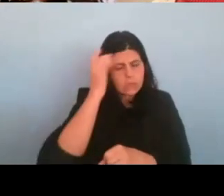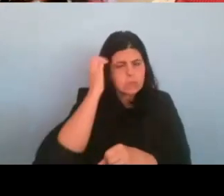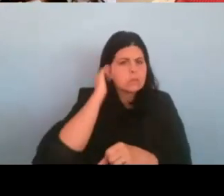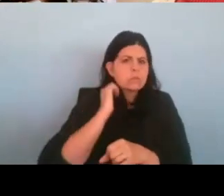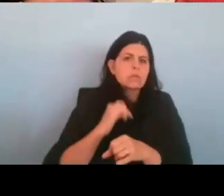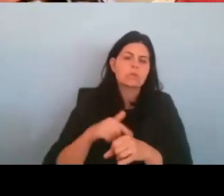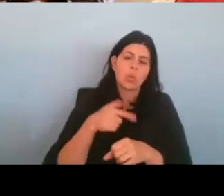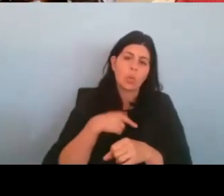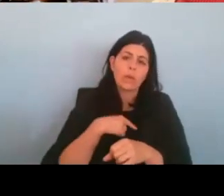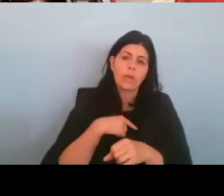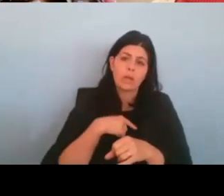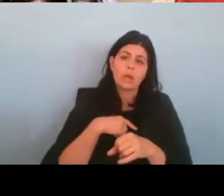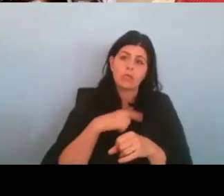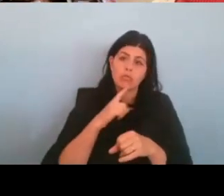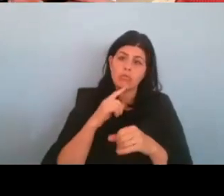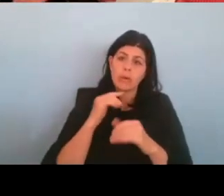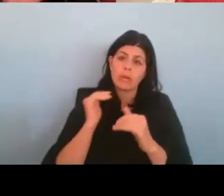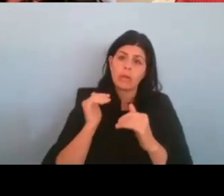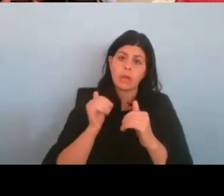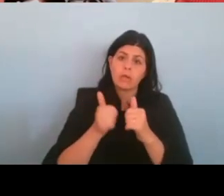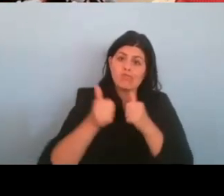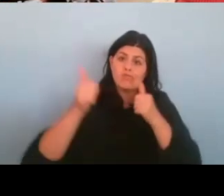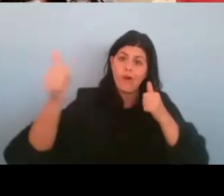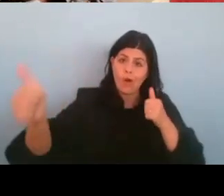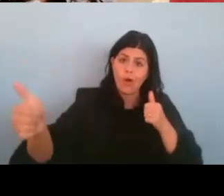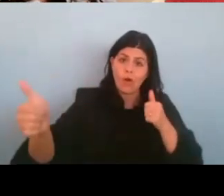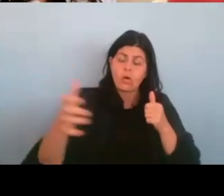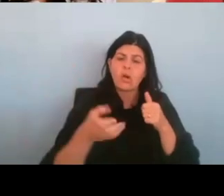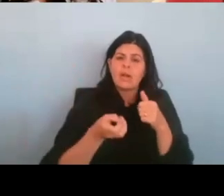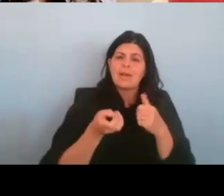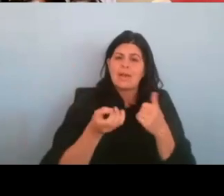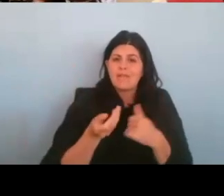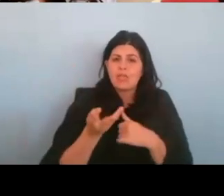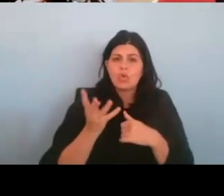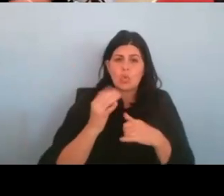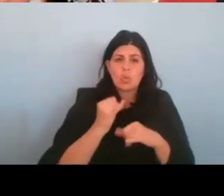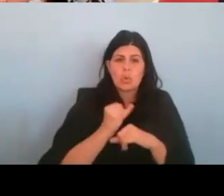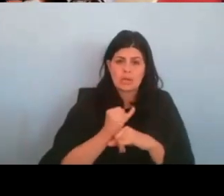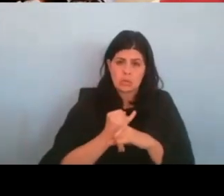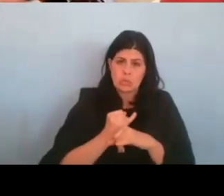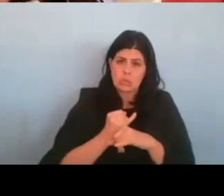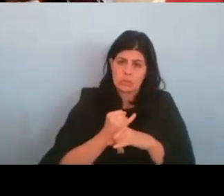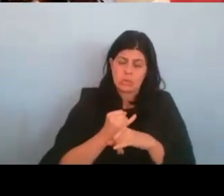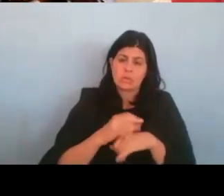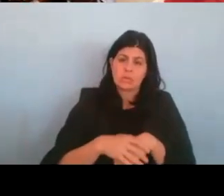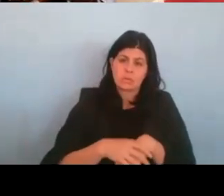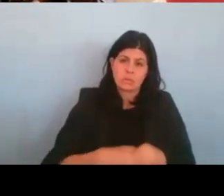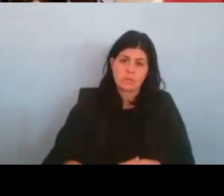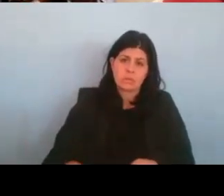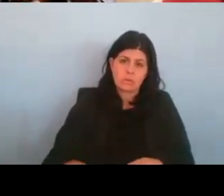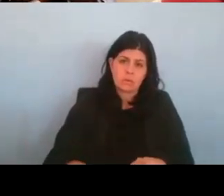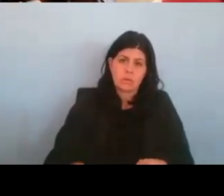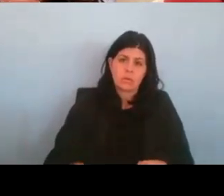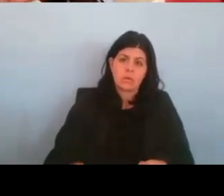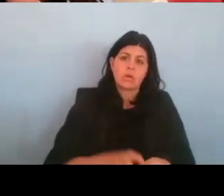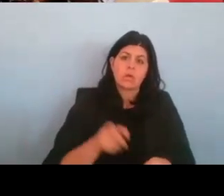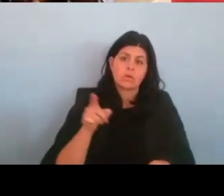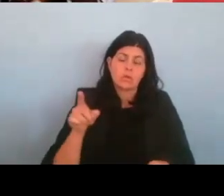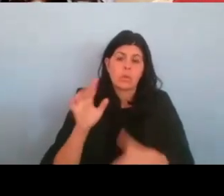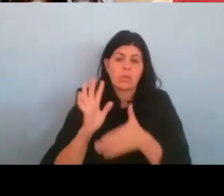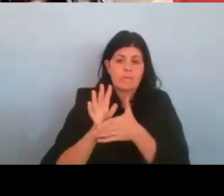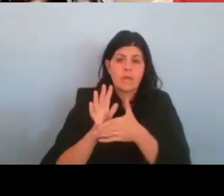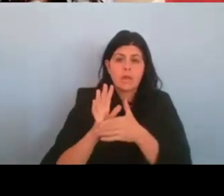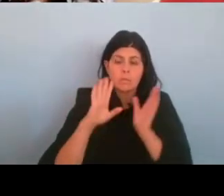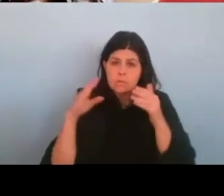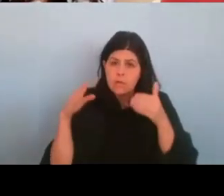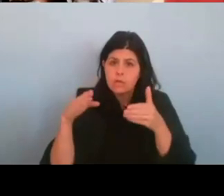far and there aren't institutions anymore. There are very few institutions and, um, the, the film centers on a profoundly